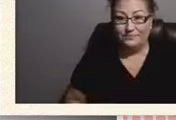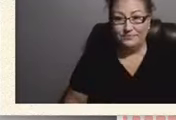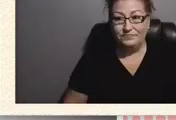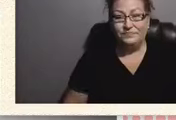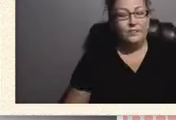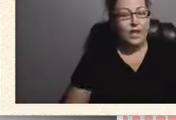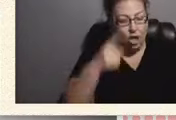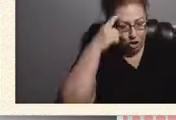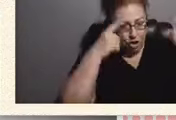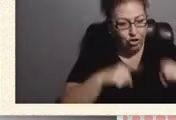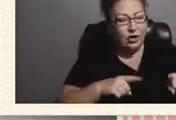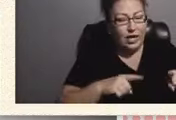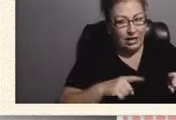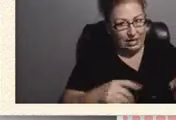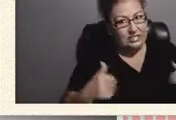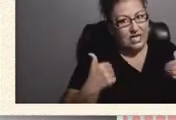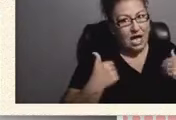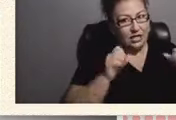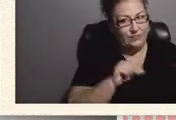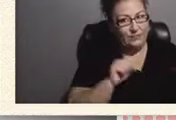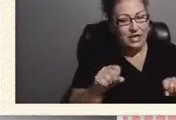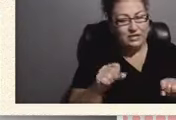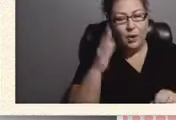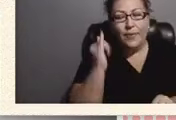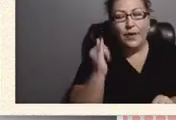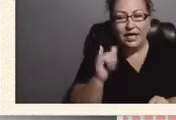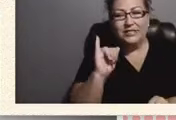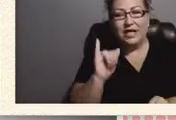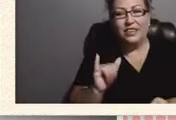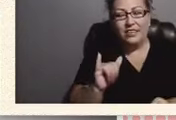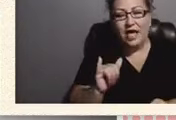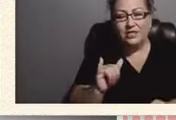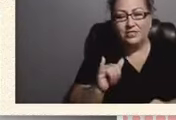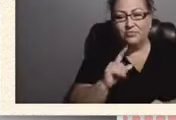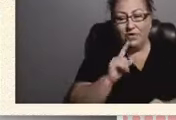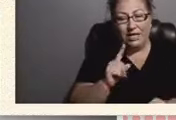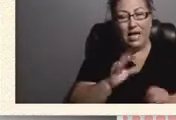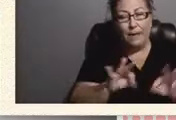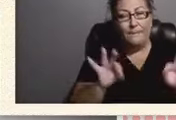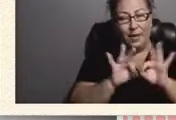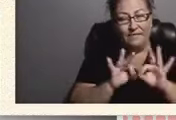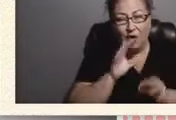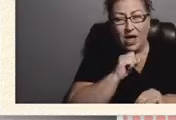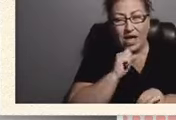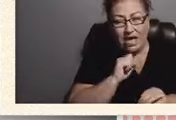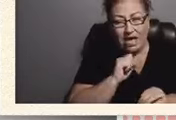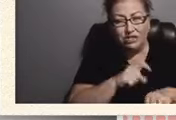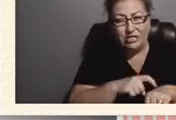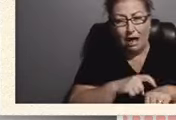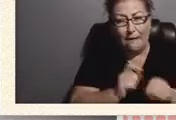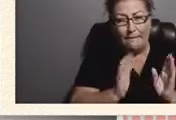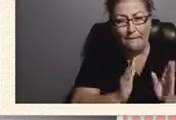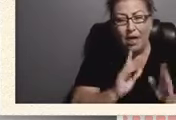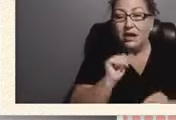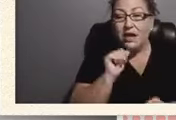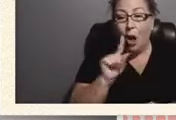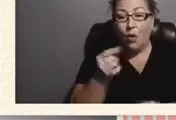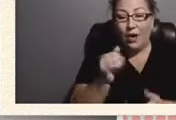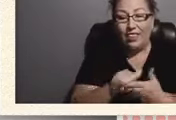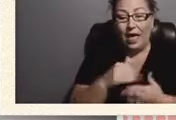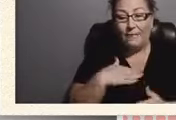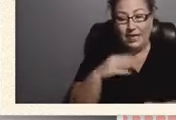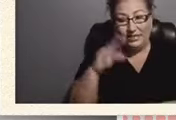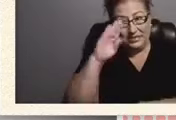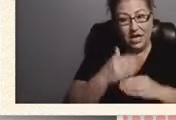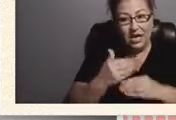as young as possible because, and this is a pivotal age group. And not only that my son has a student mentor